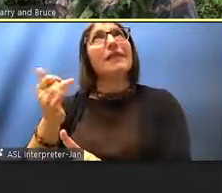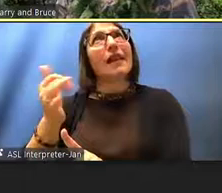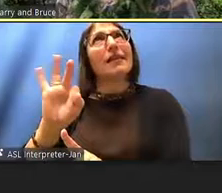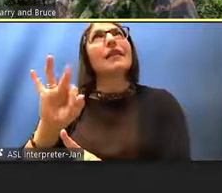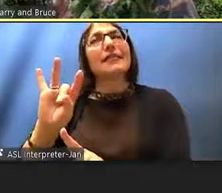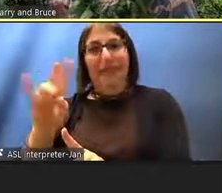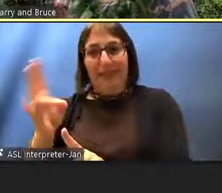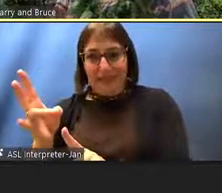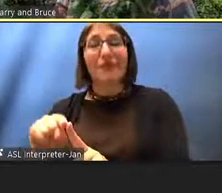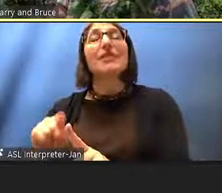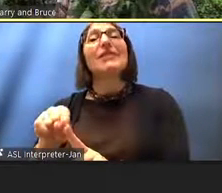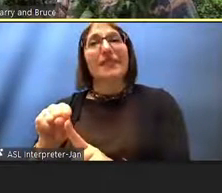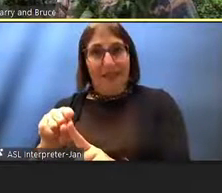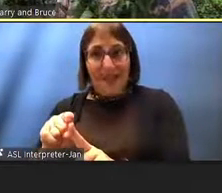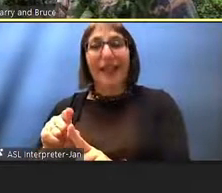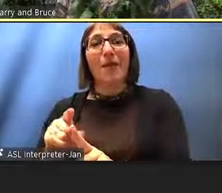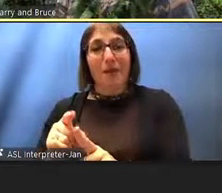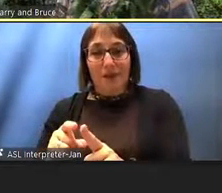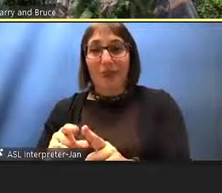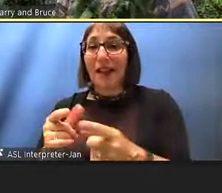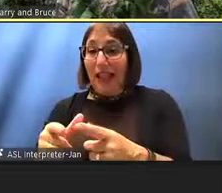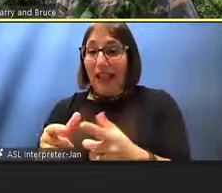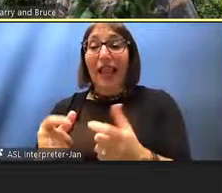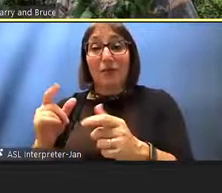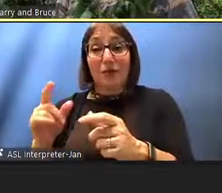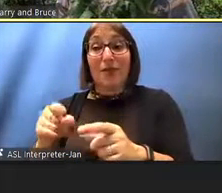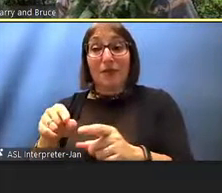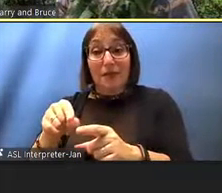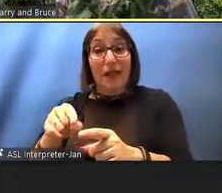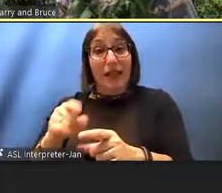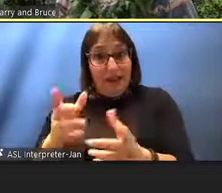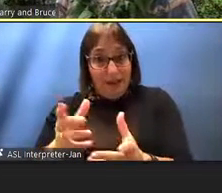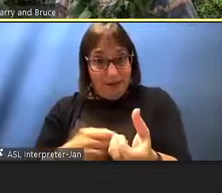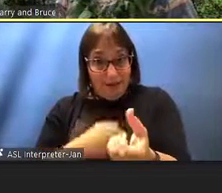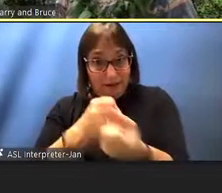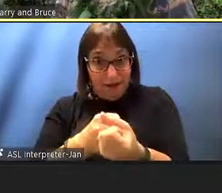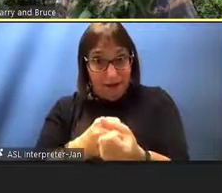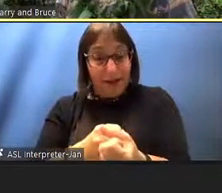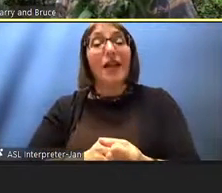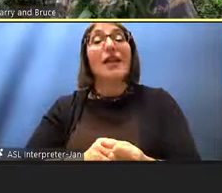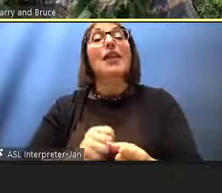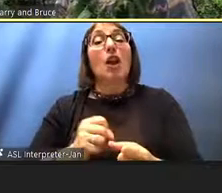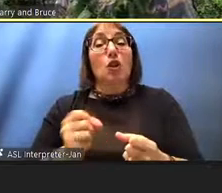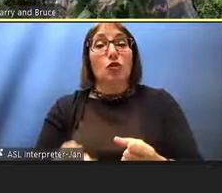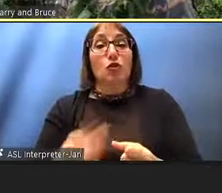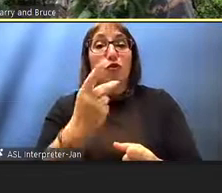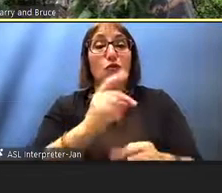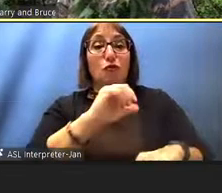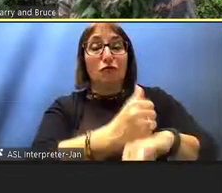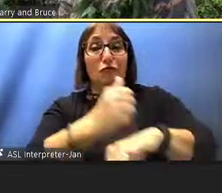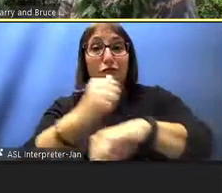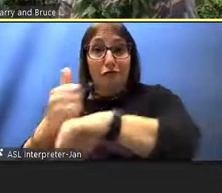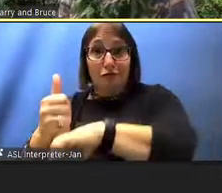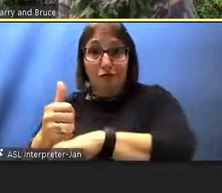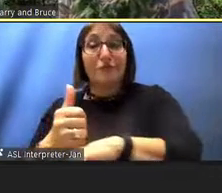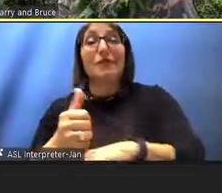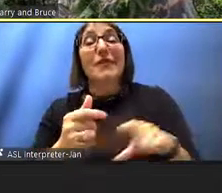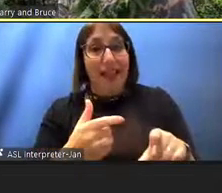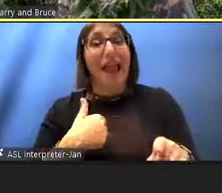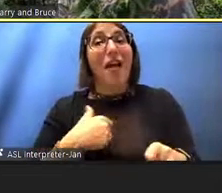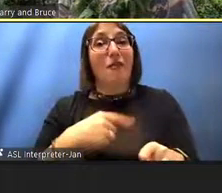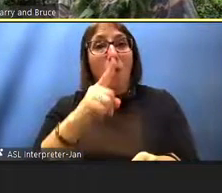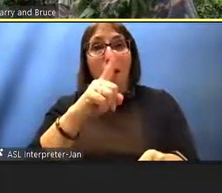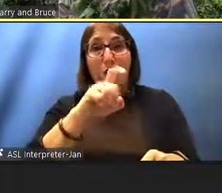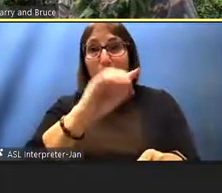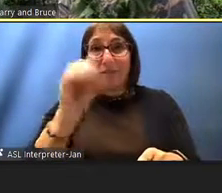the first two sites in the Department of Education to be conducted entirely in Hawaiian. Then Herman came